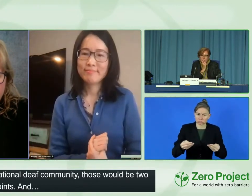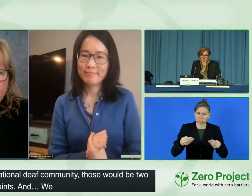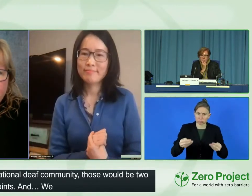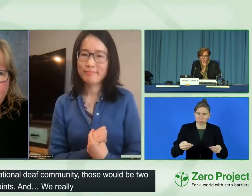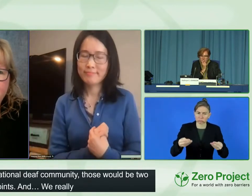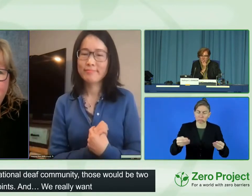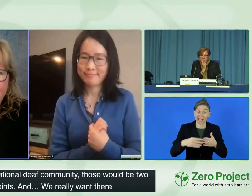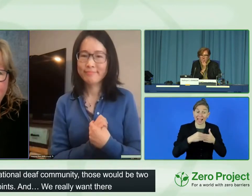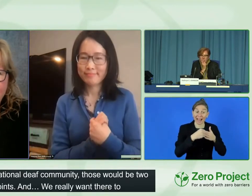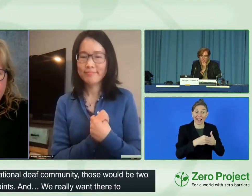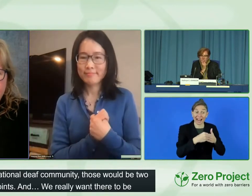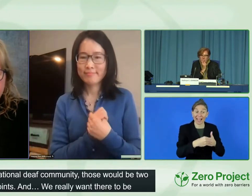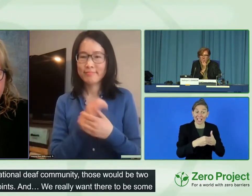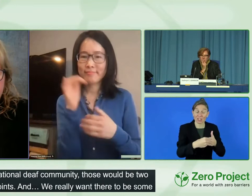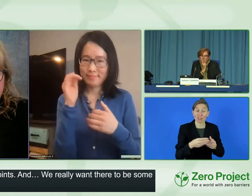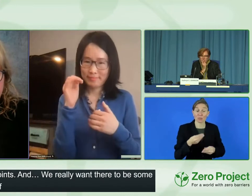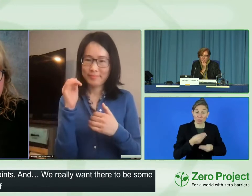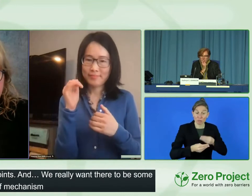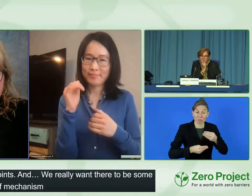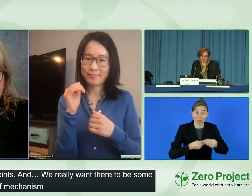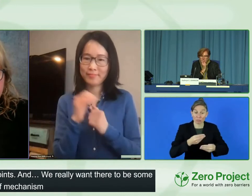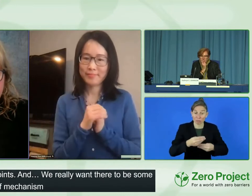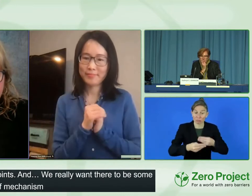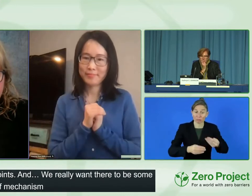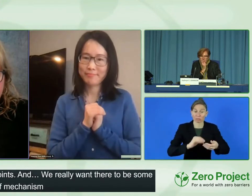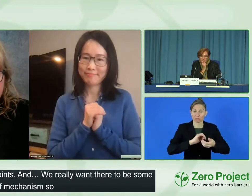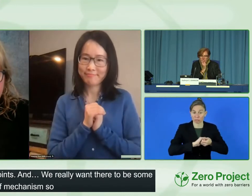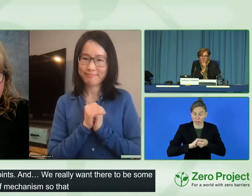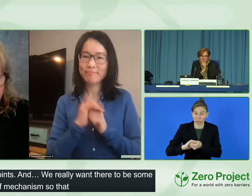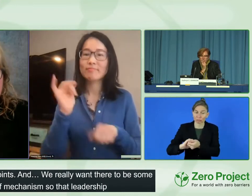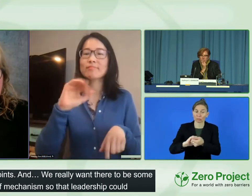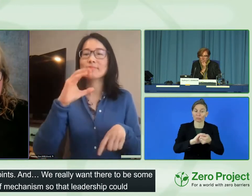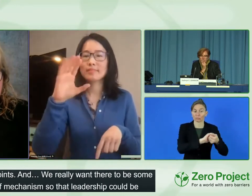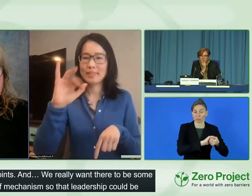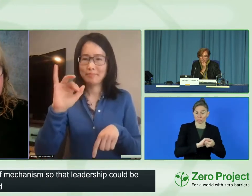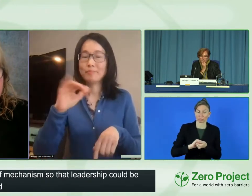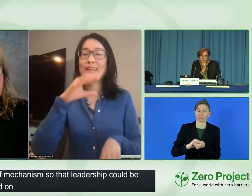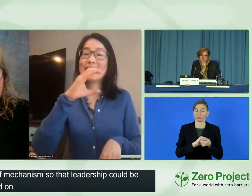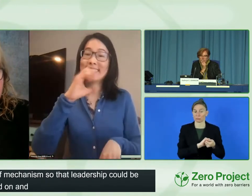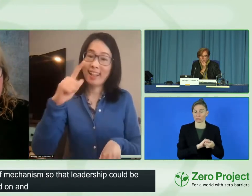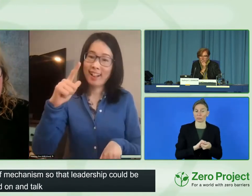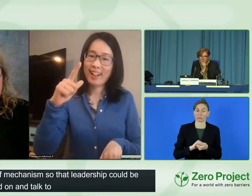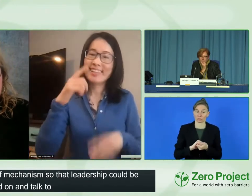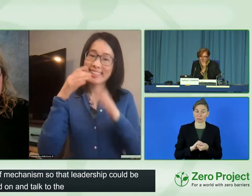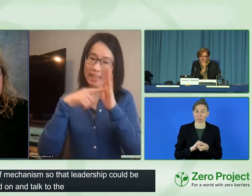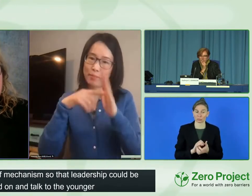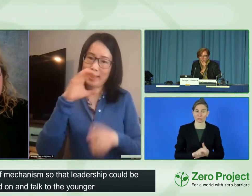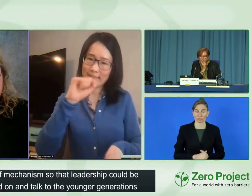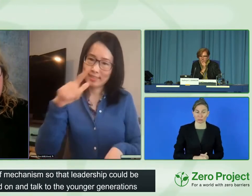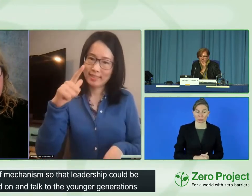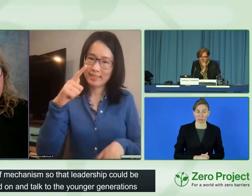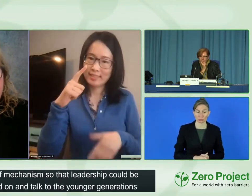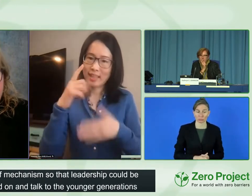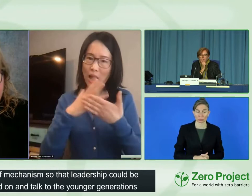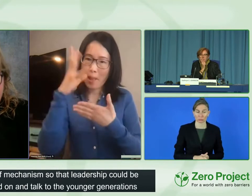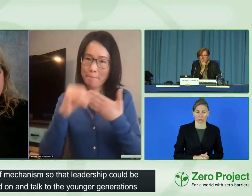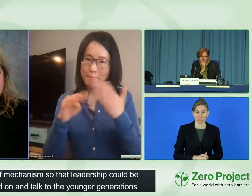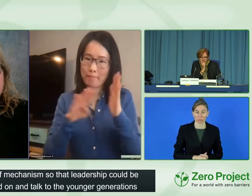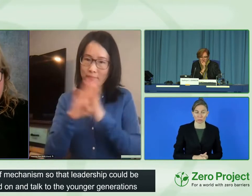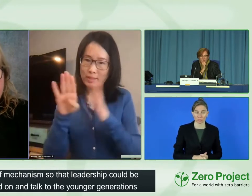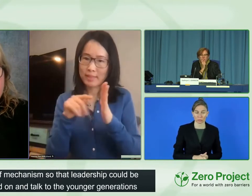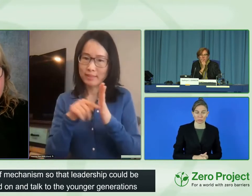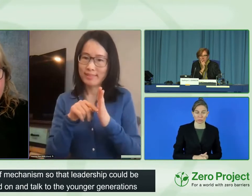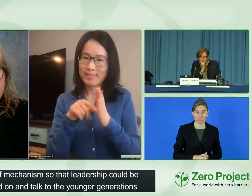taught to the younger generations, because that's something that's really important as well. And with